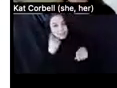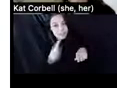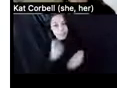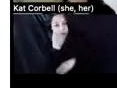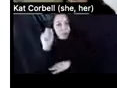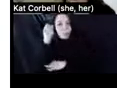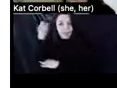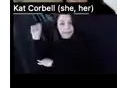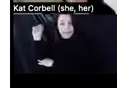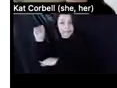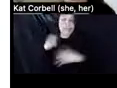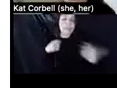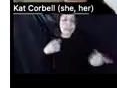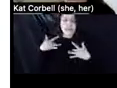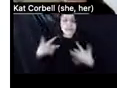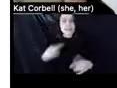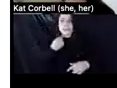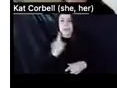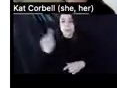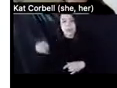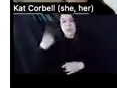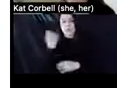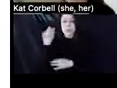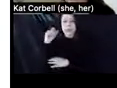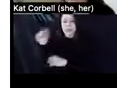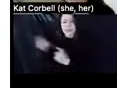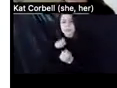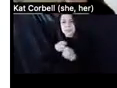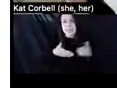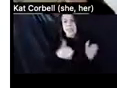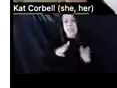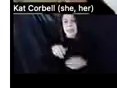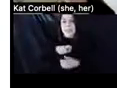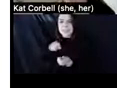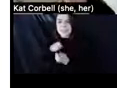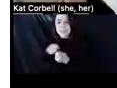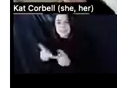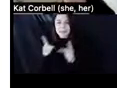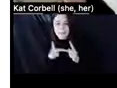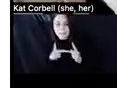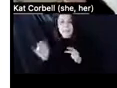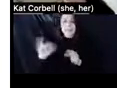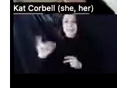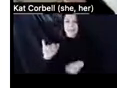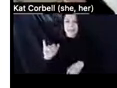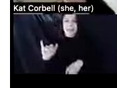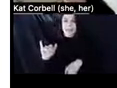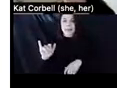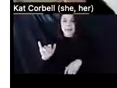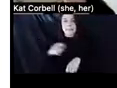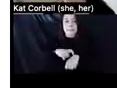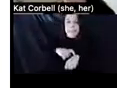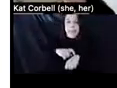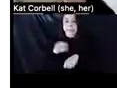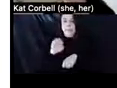told to only organize in specific ways or specific places, maybe perhaps like a given time or a given